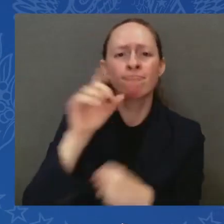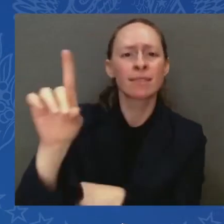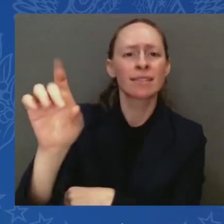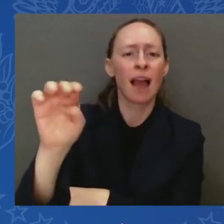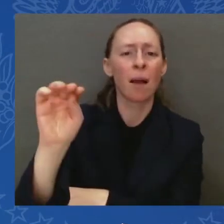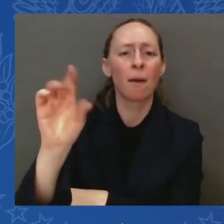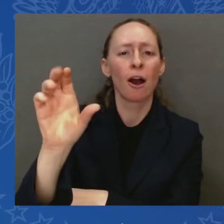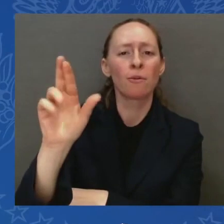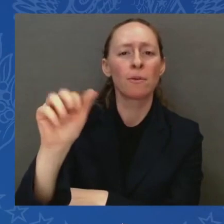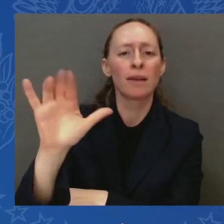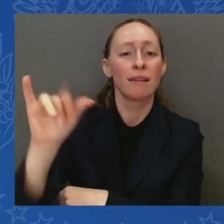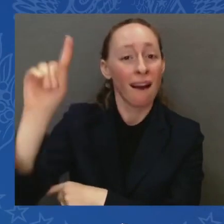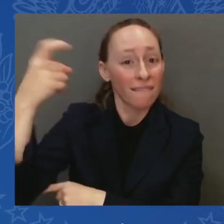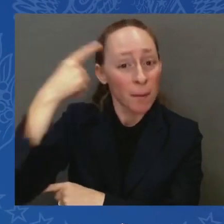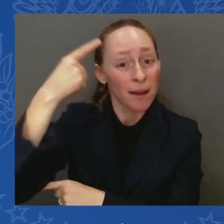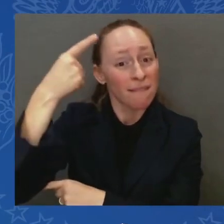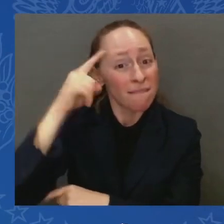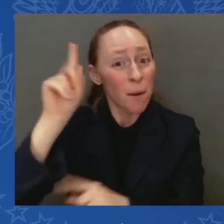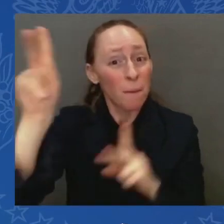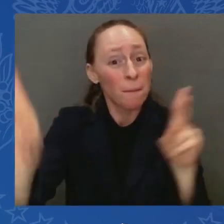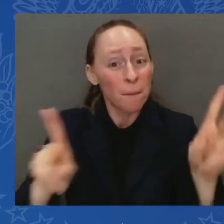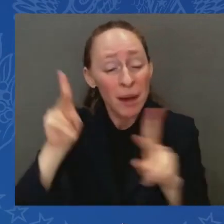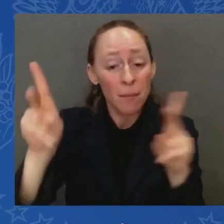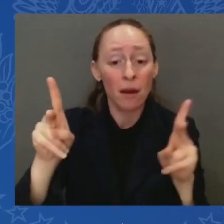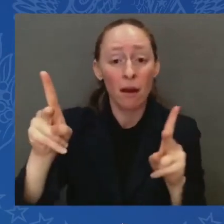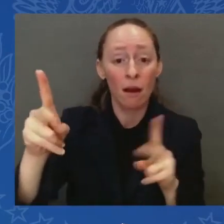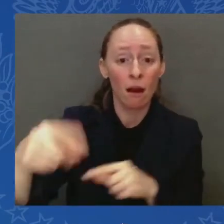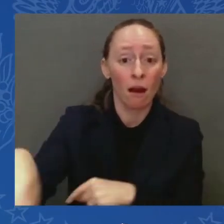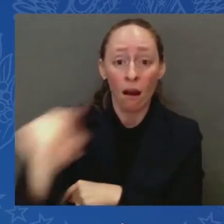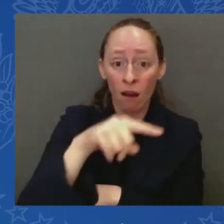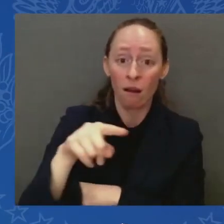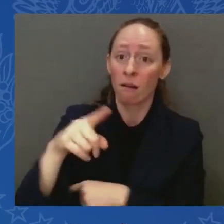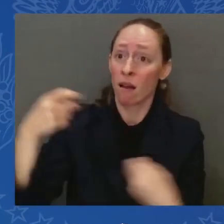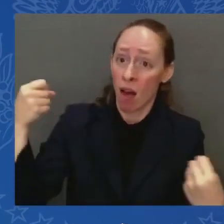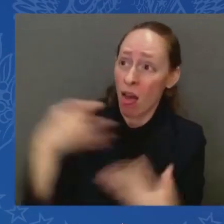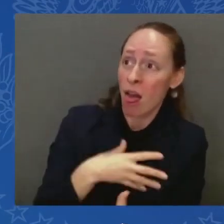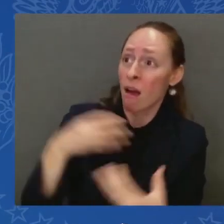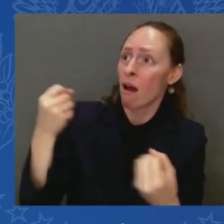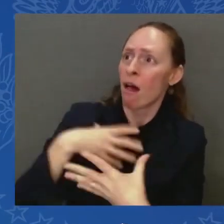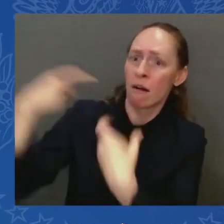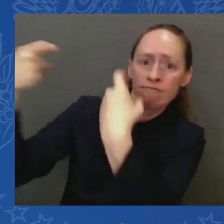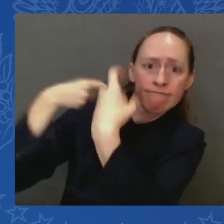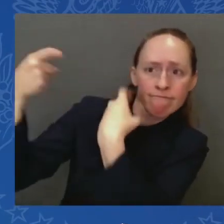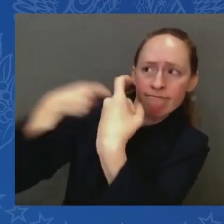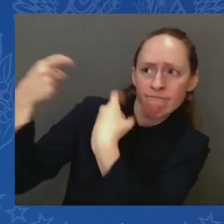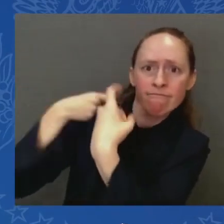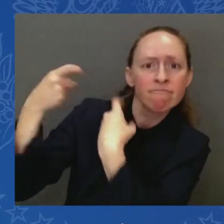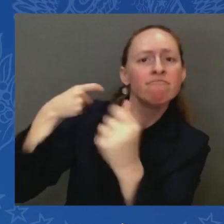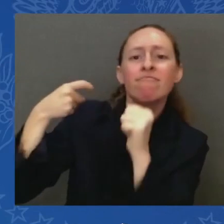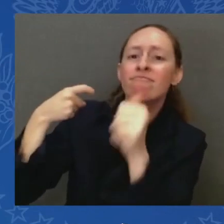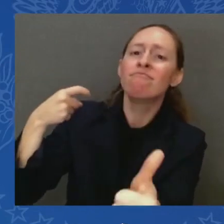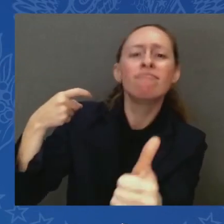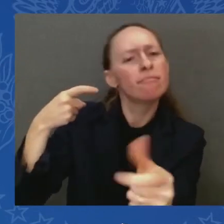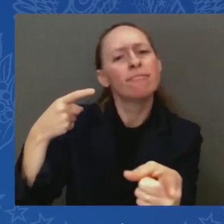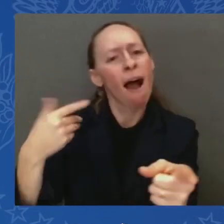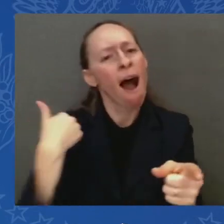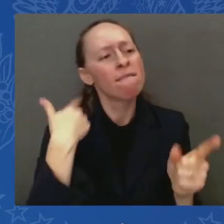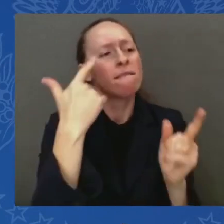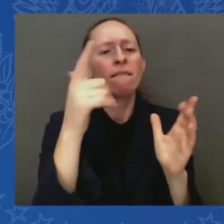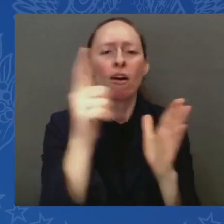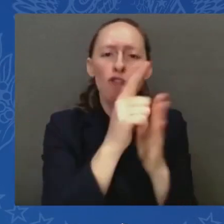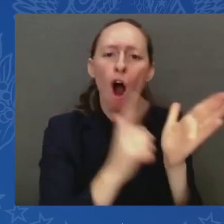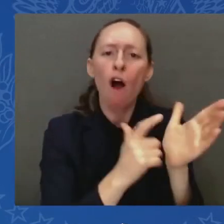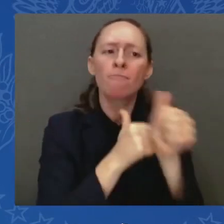law. And when conflicts flare, you live by the law of wars. What sets us apart from the terrorists